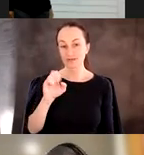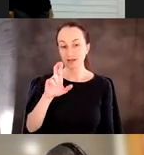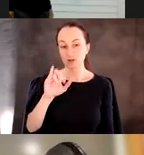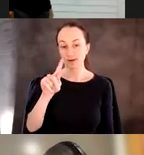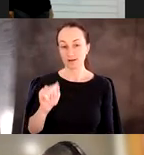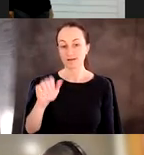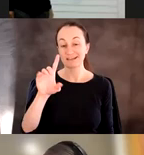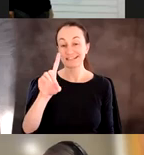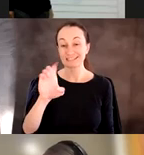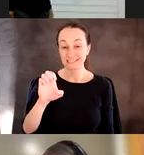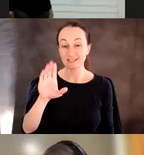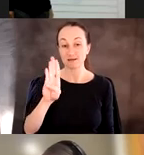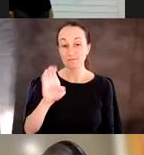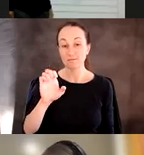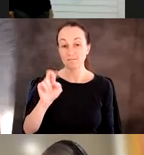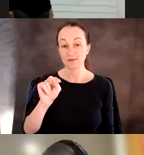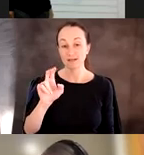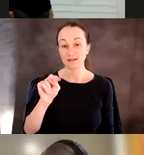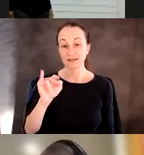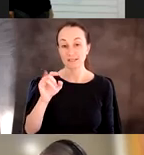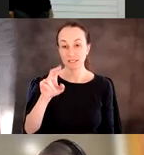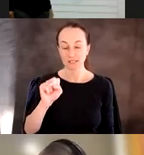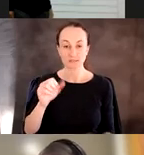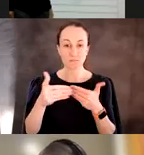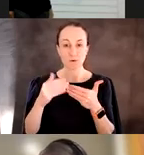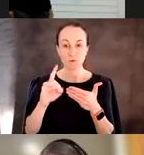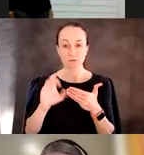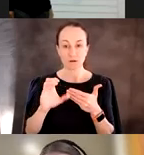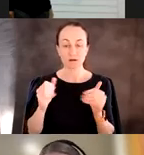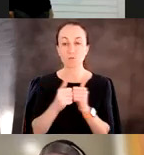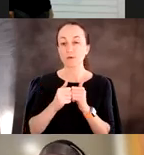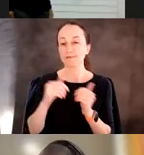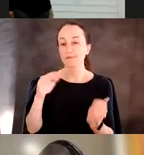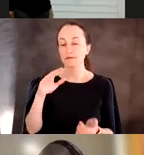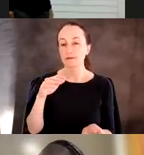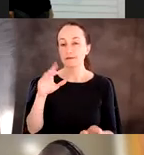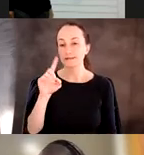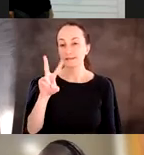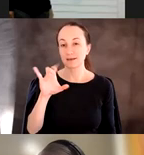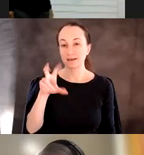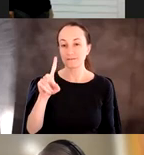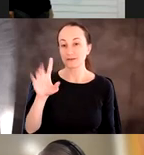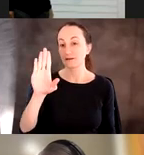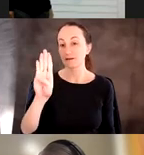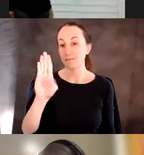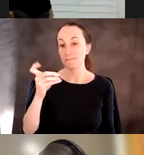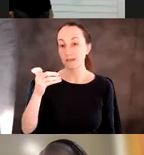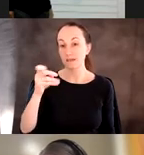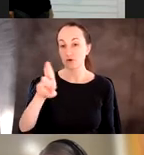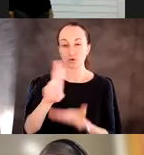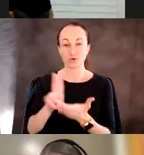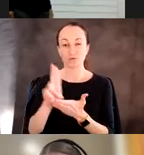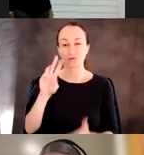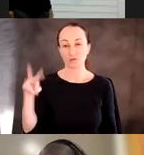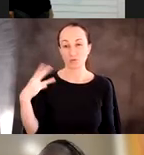who's a postdoctoral fellow with David Baker at the University of Washington. She graduated